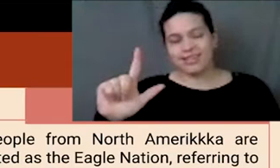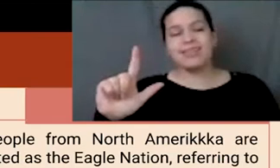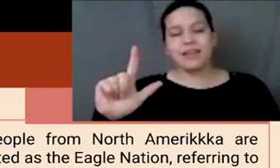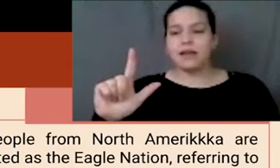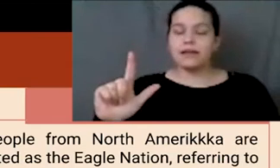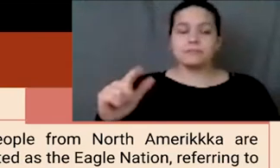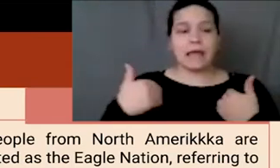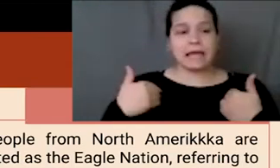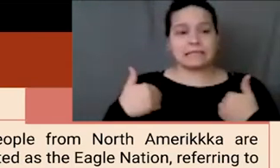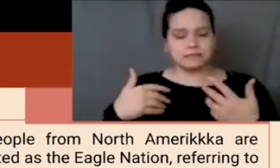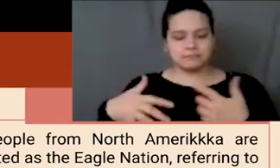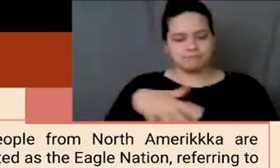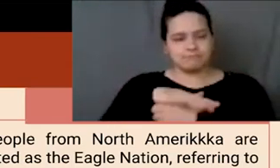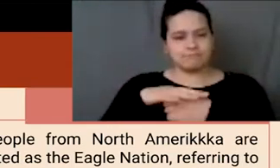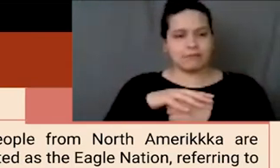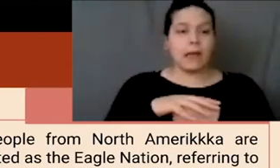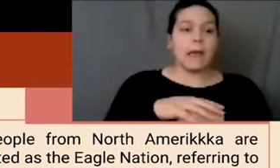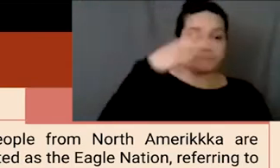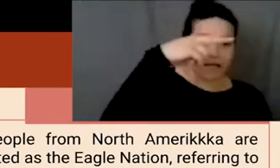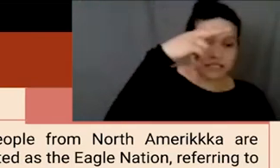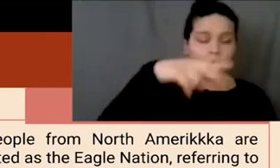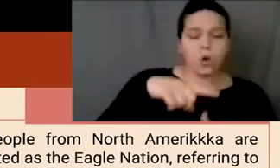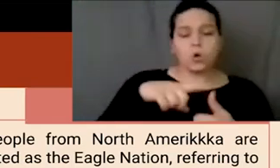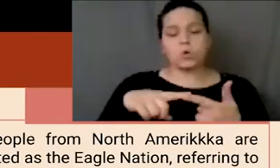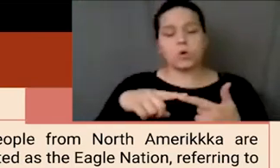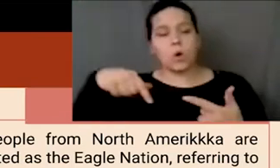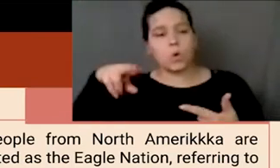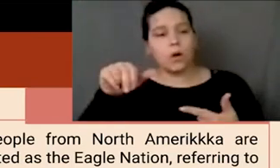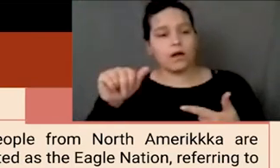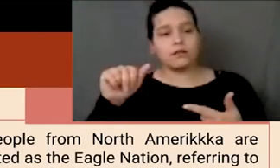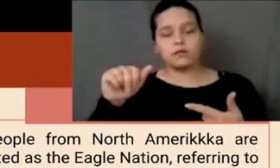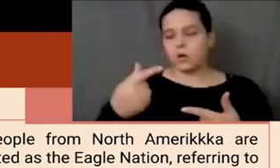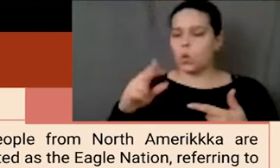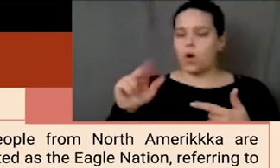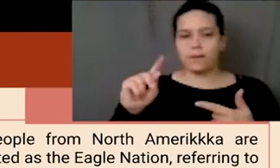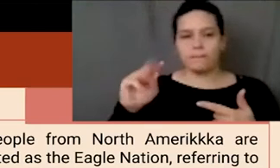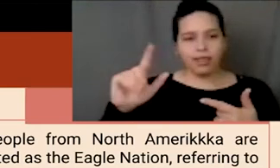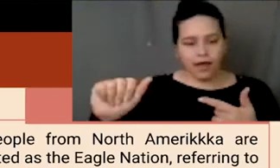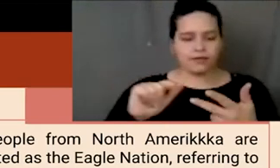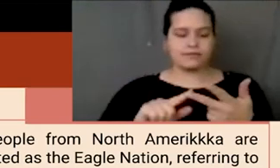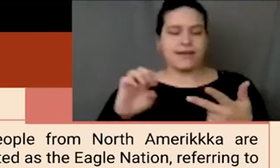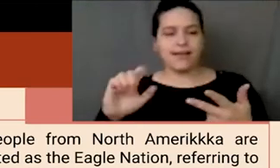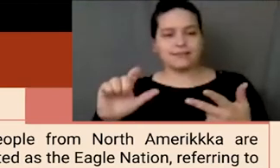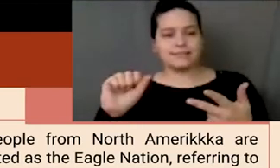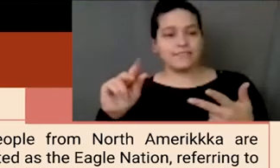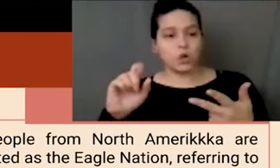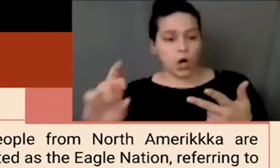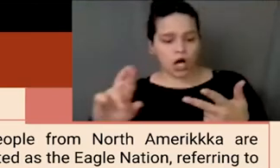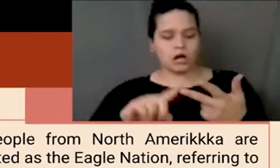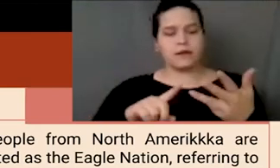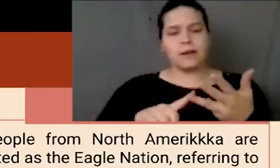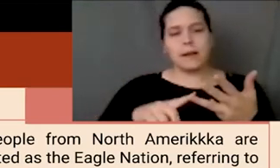Mexico, Guatemala, El Salvador, Nicaragua, Costa Rica and Panama.